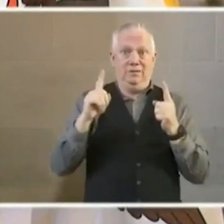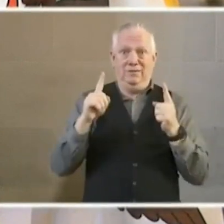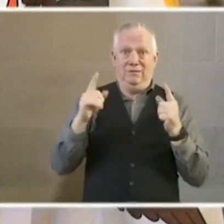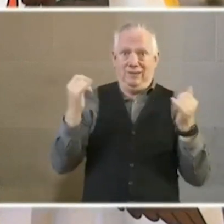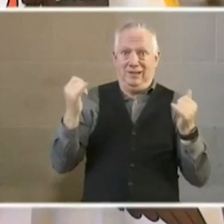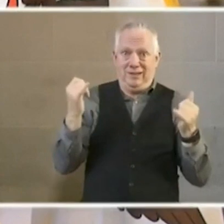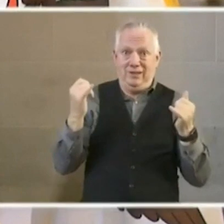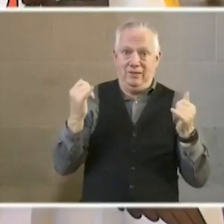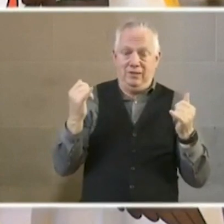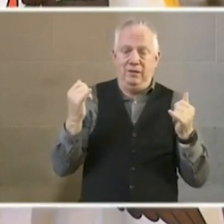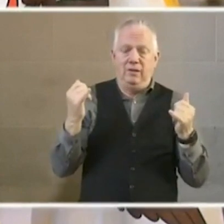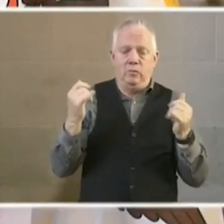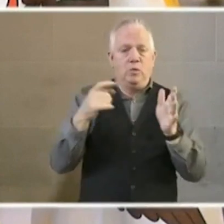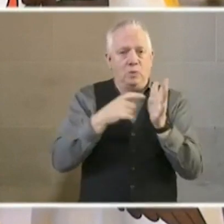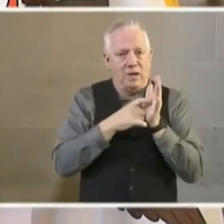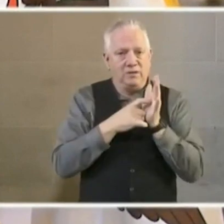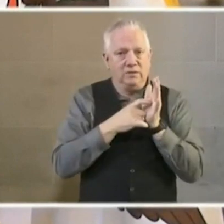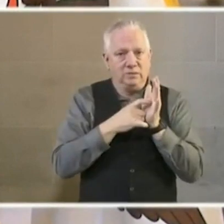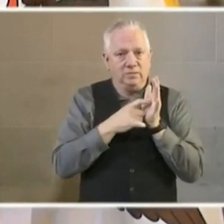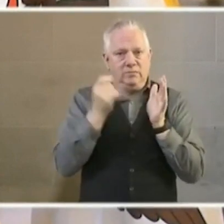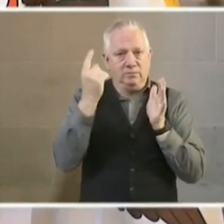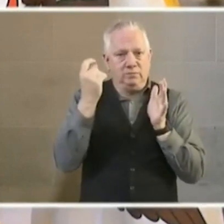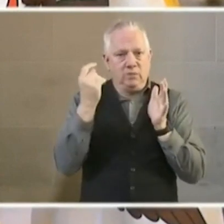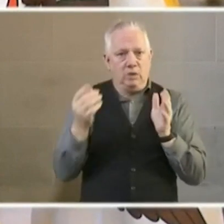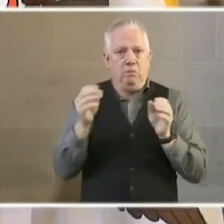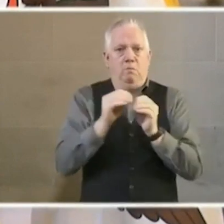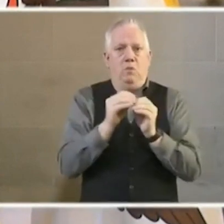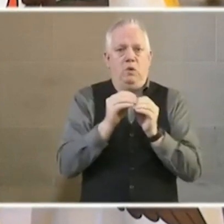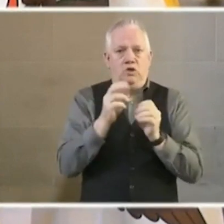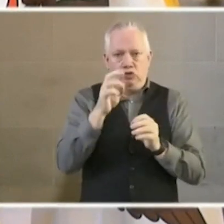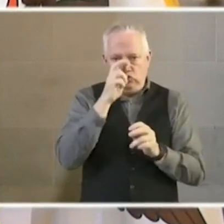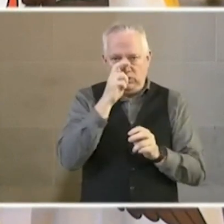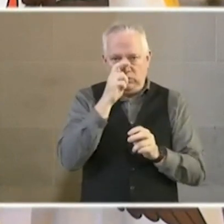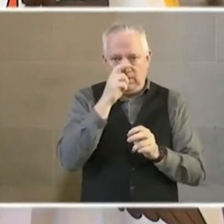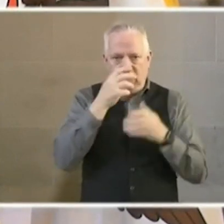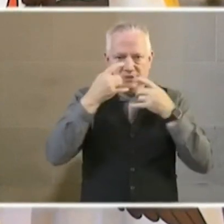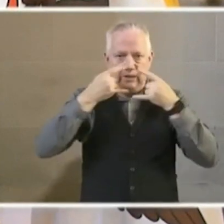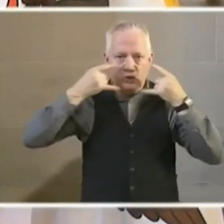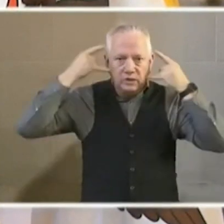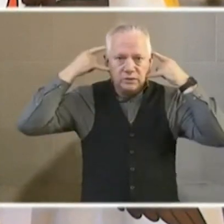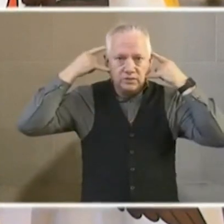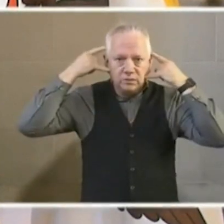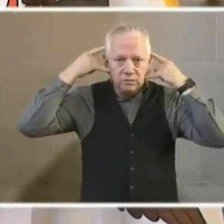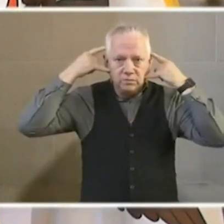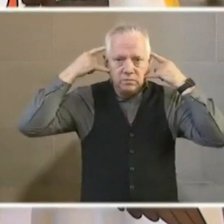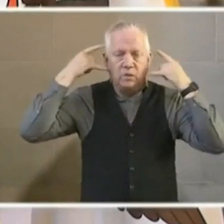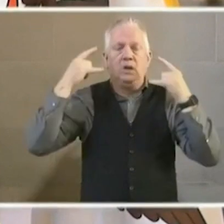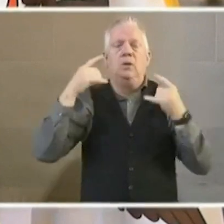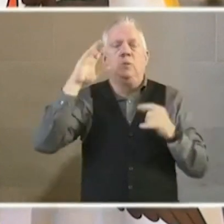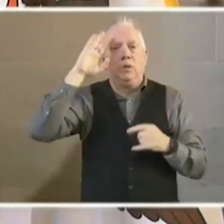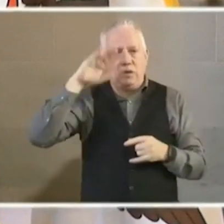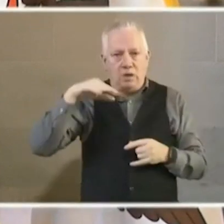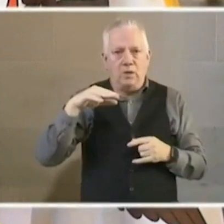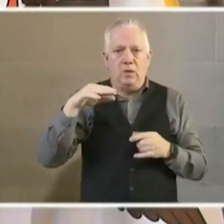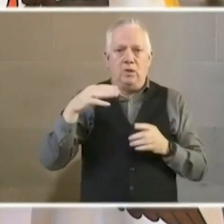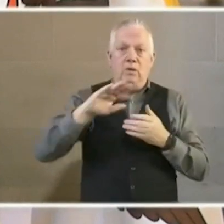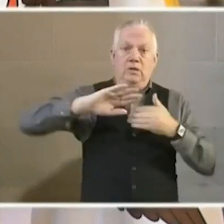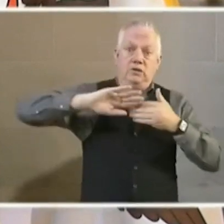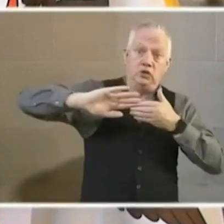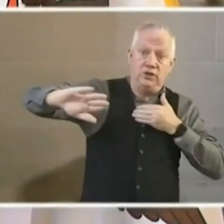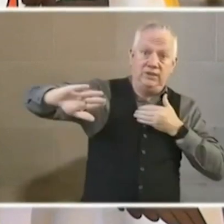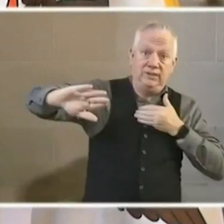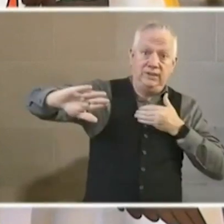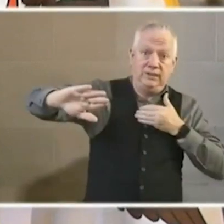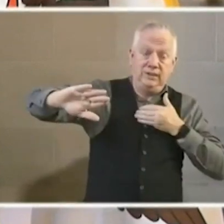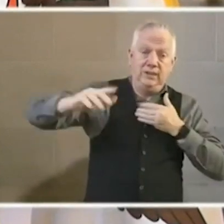capacity, it requires that we get a little bit more strict with the face covering. Because we know that social distancing,